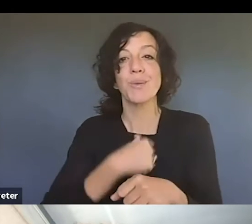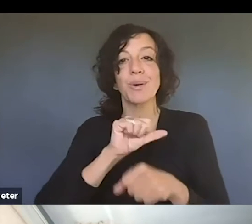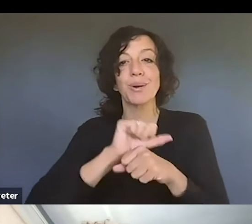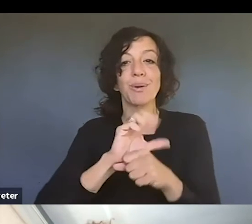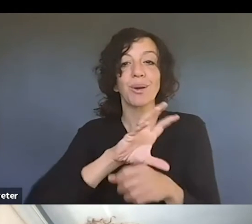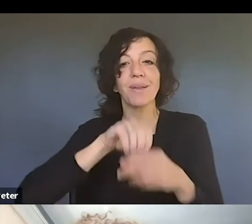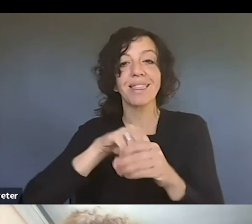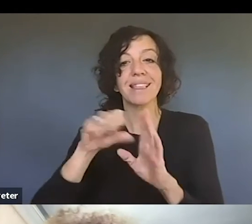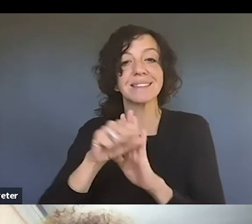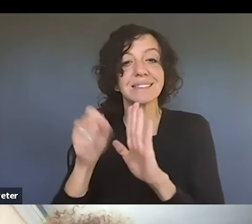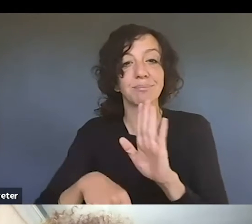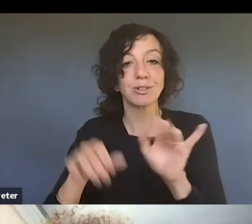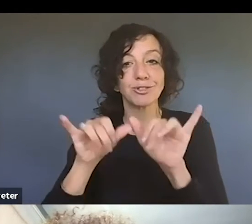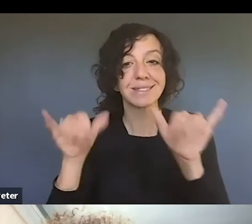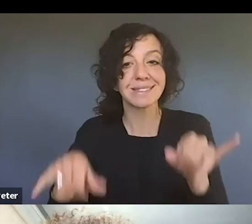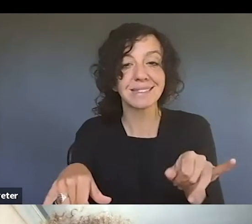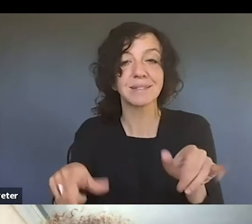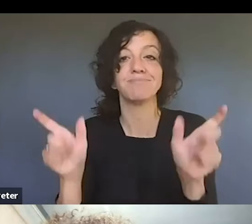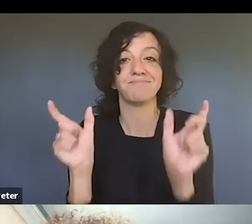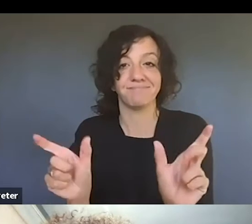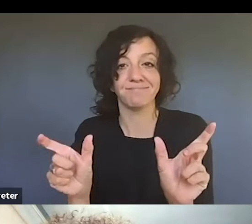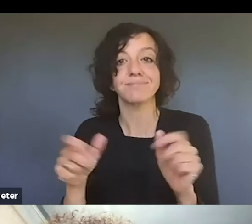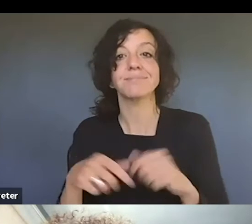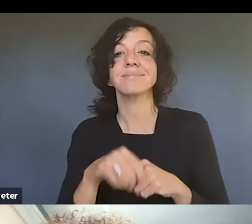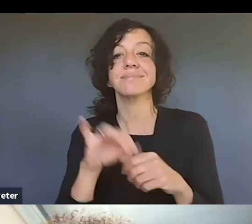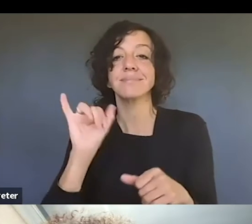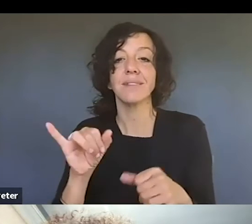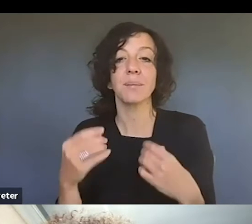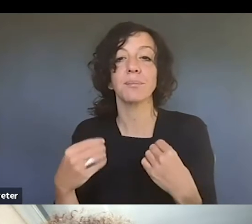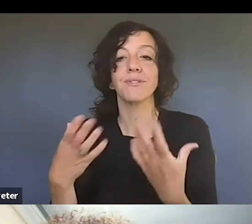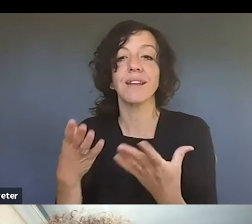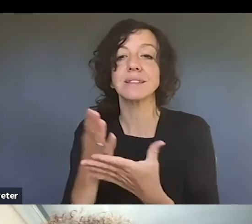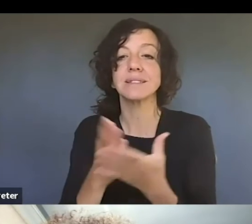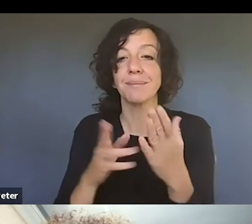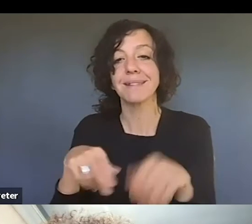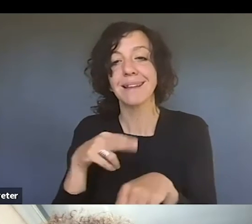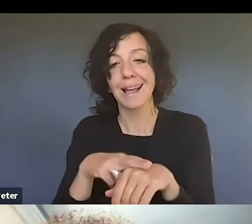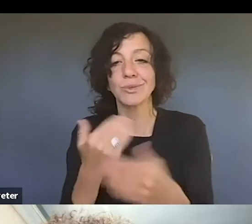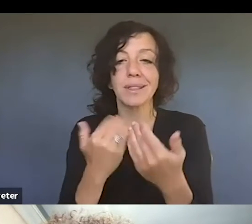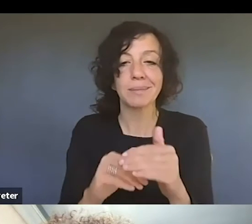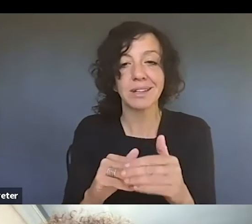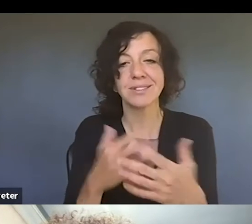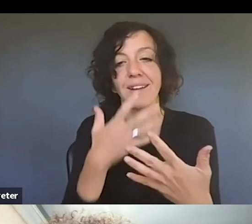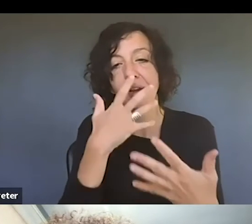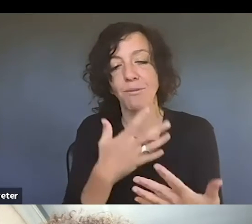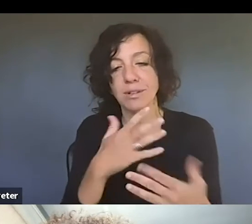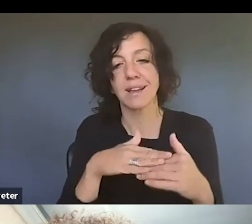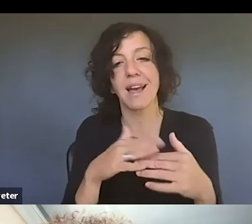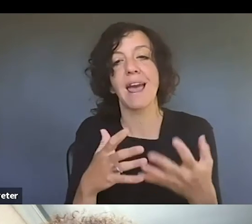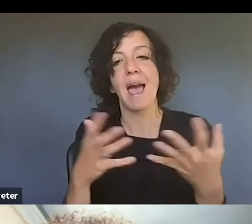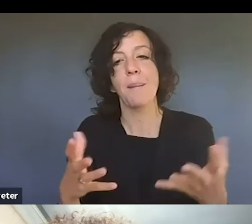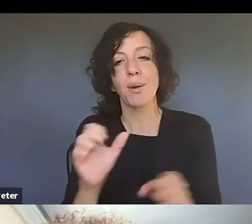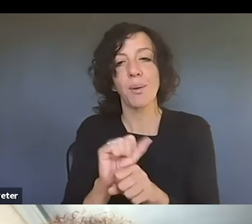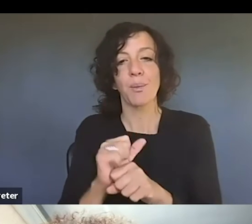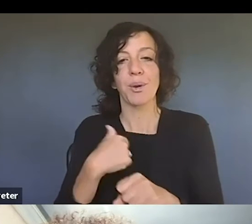system, um, which, you know, provides some natural limitations, unfortunately, on how much work we can take on. And